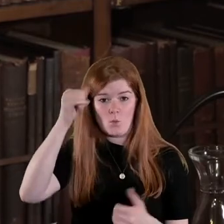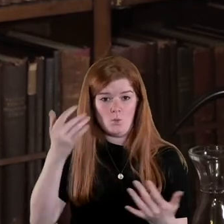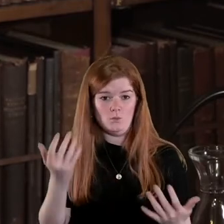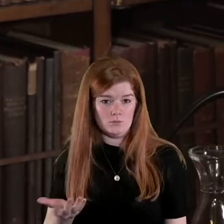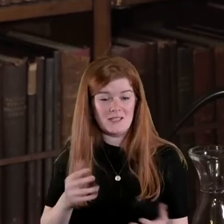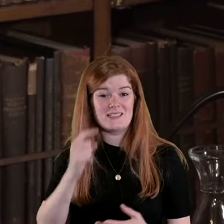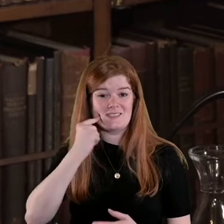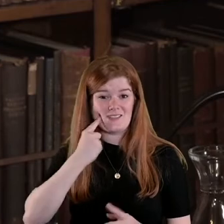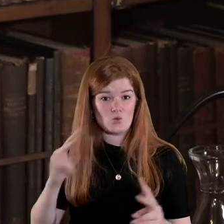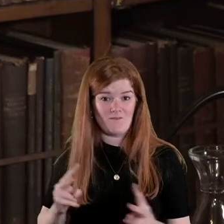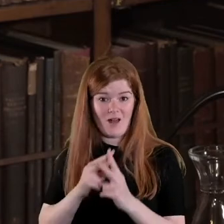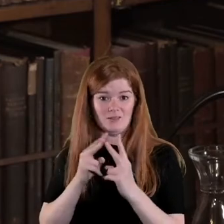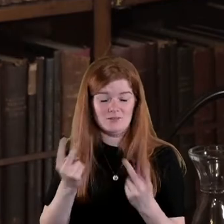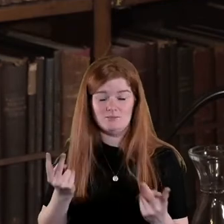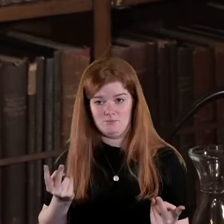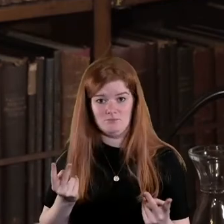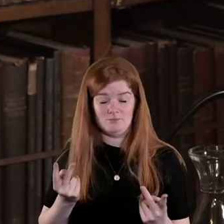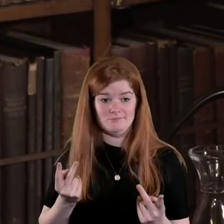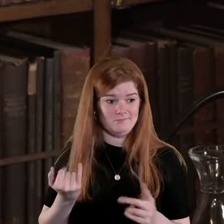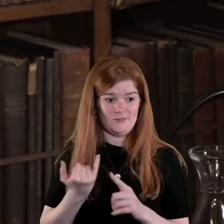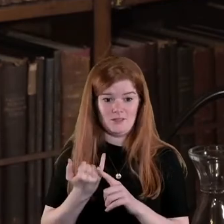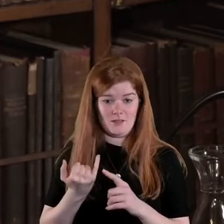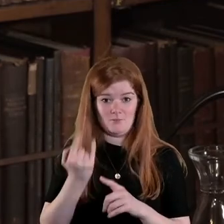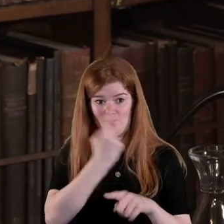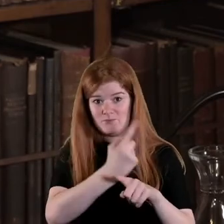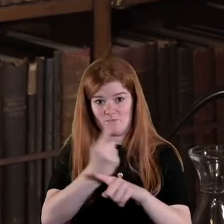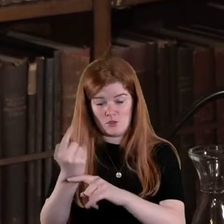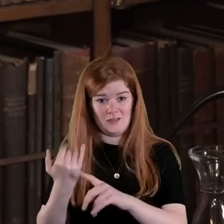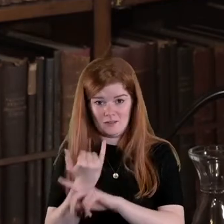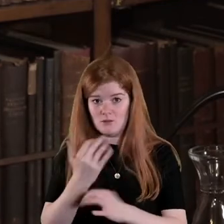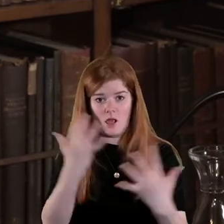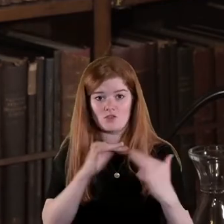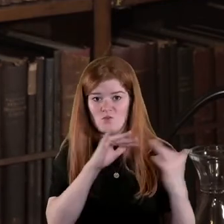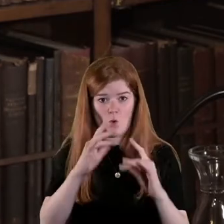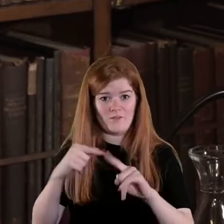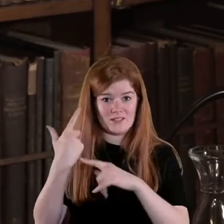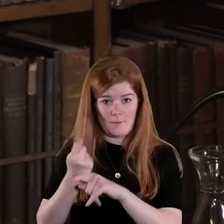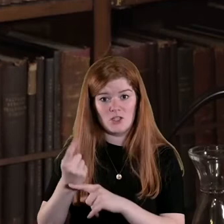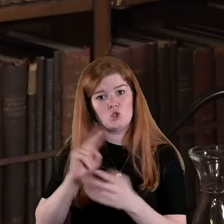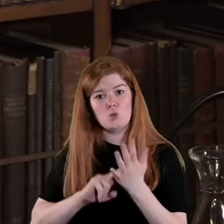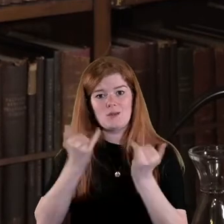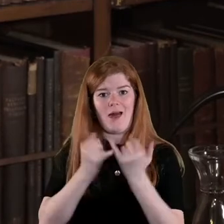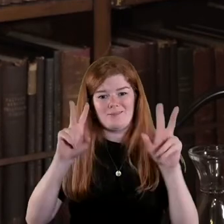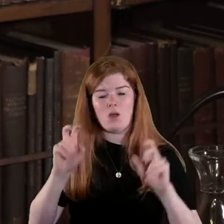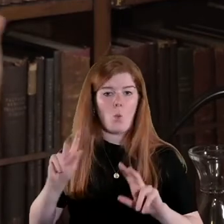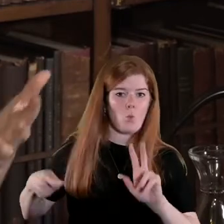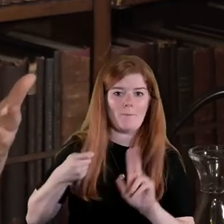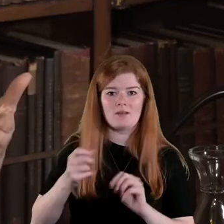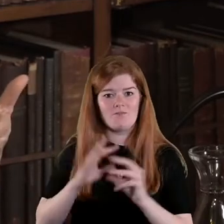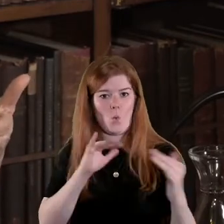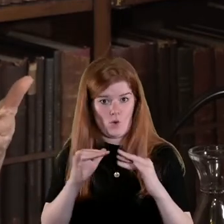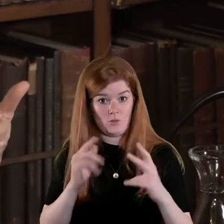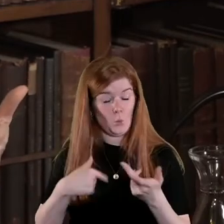sexual violence is in many conflicts over time a weapon of war we know it is